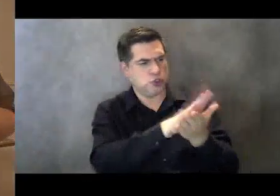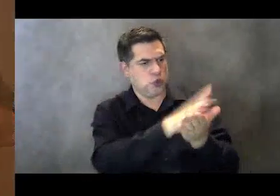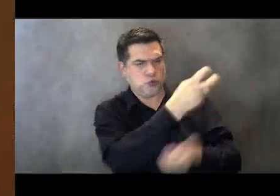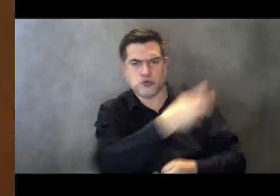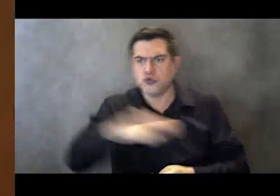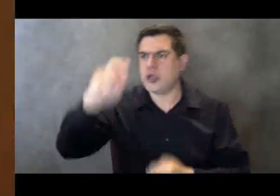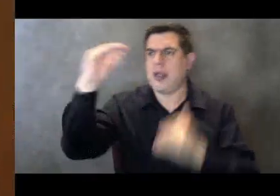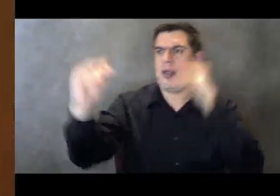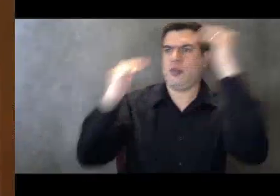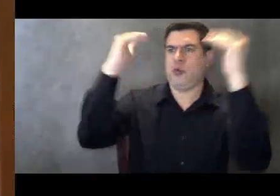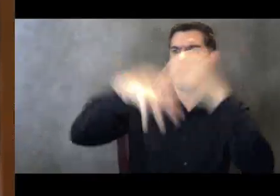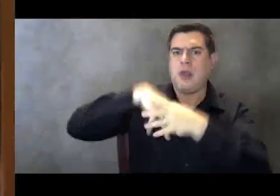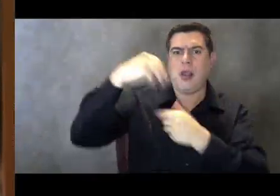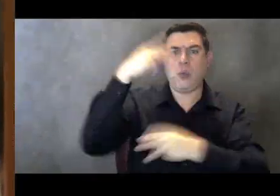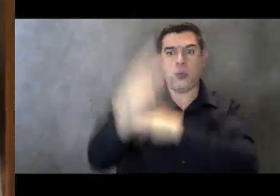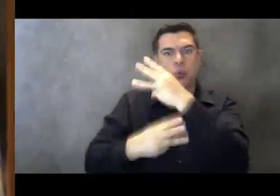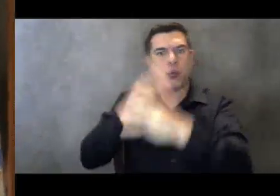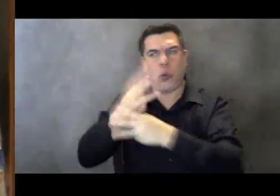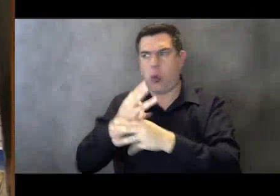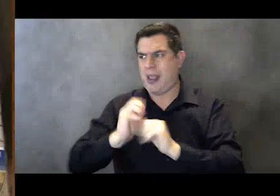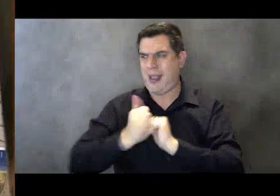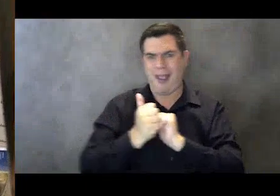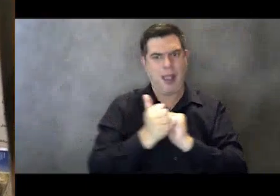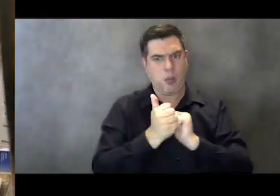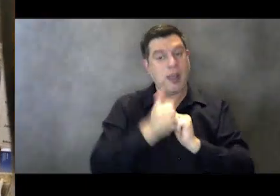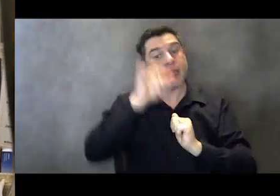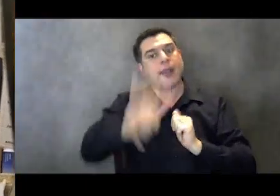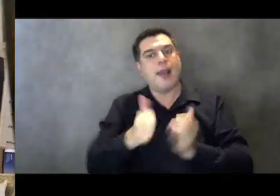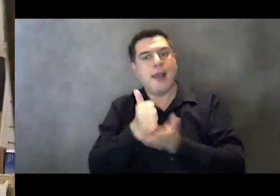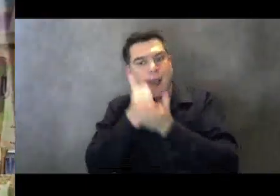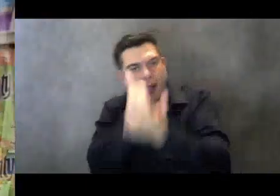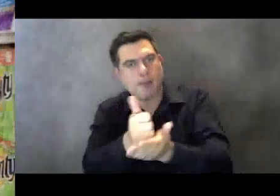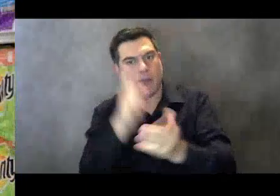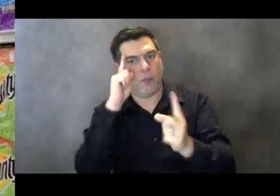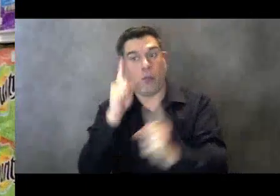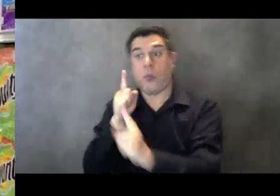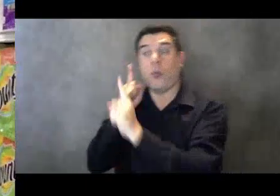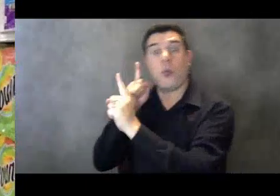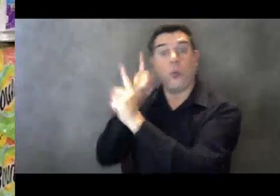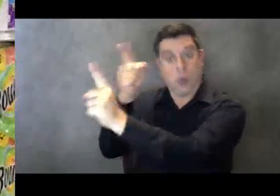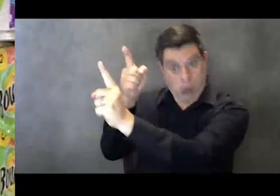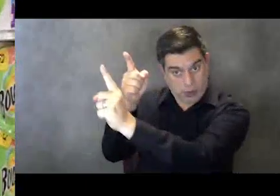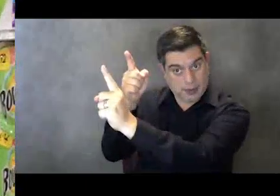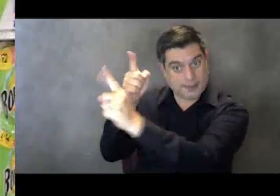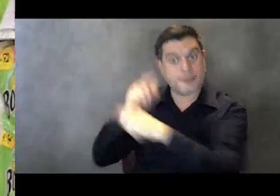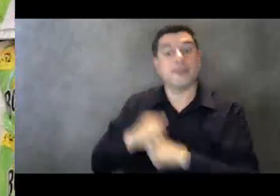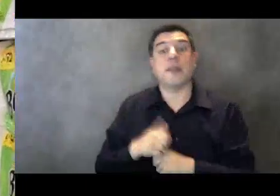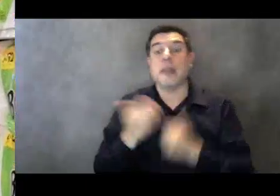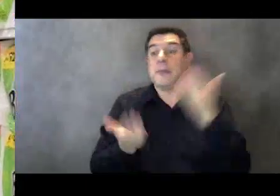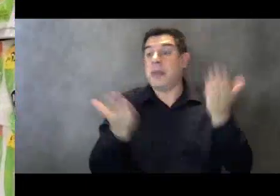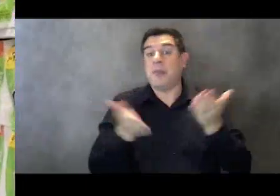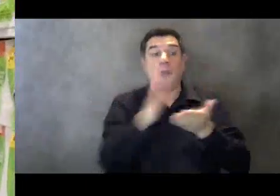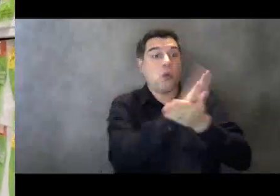-school and out-of-school elements targeted to support transition into a post-secondary education,